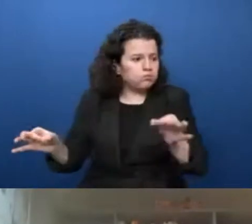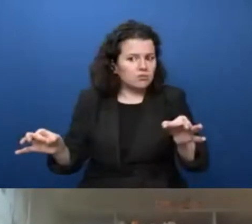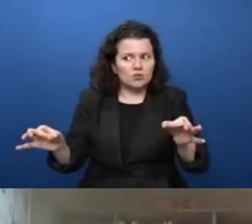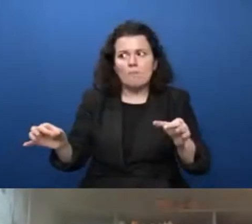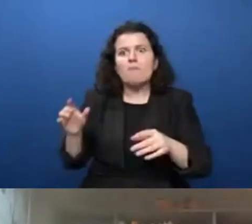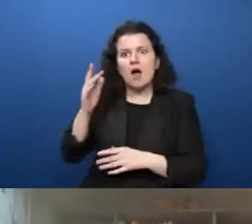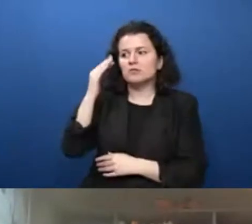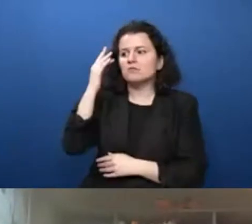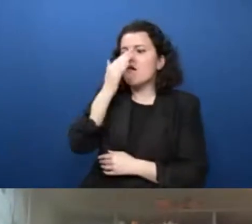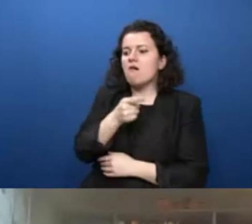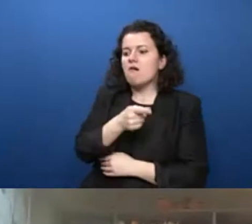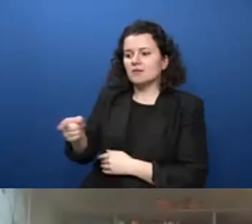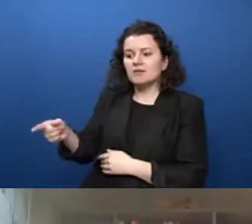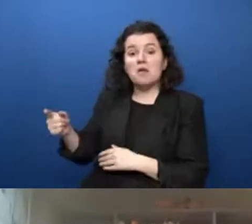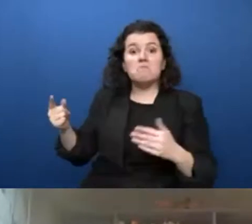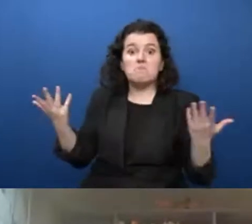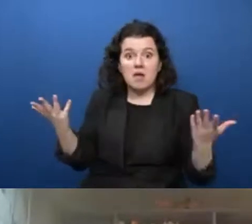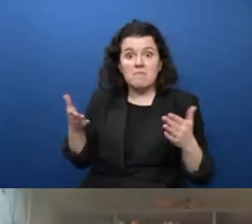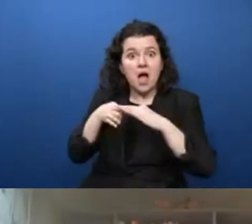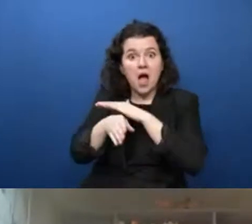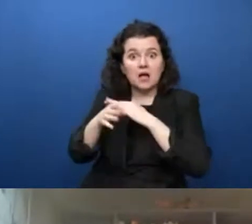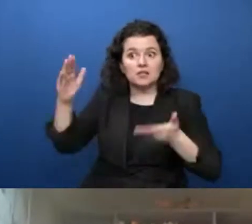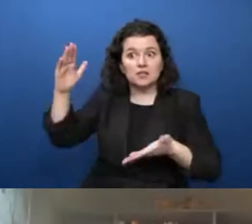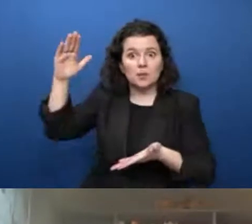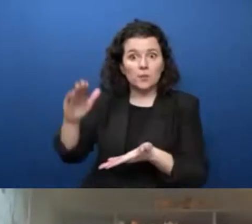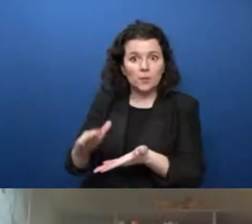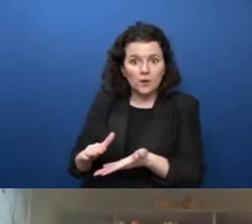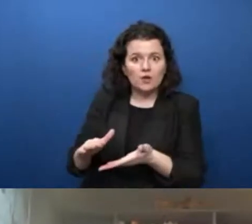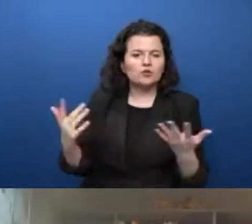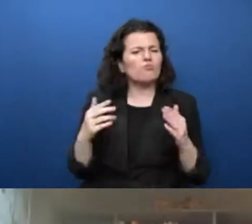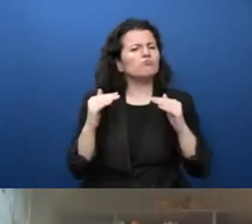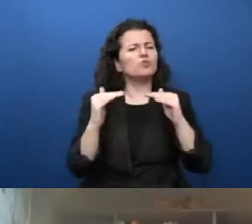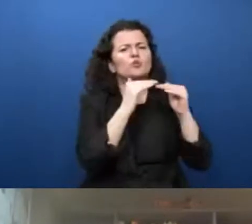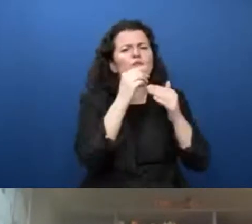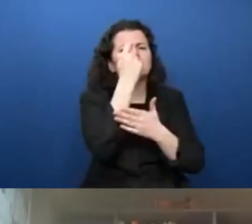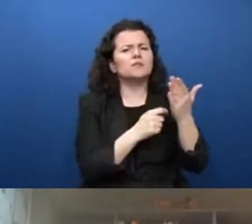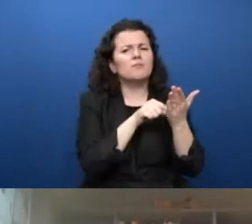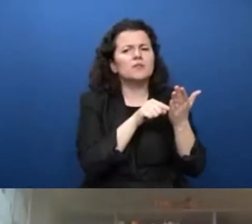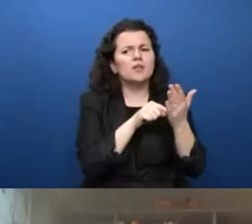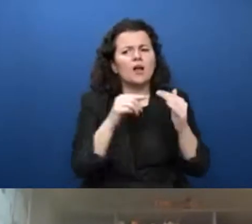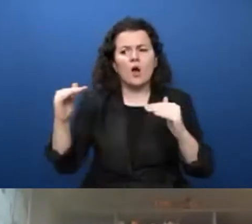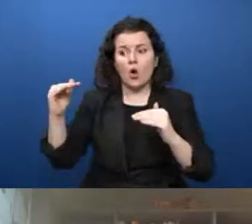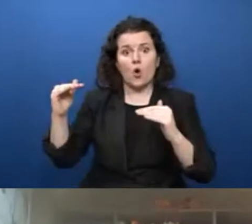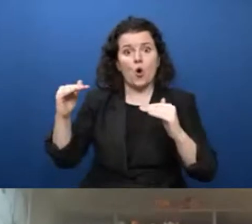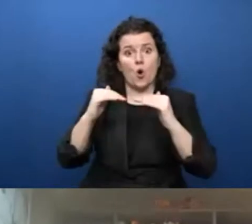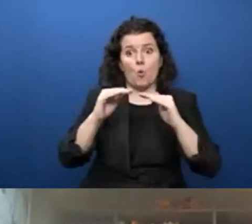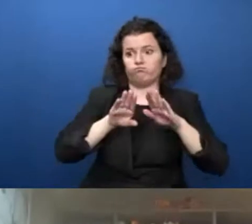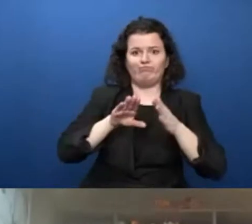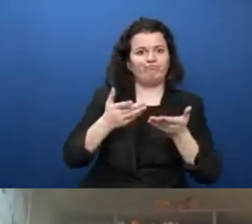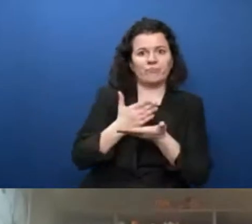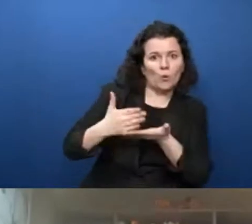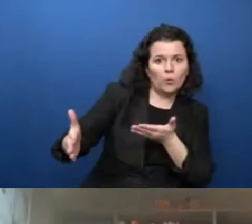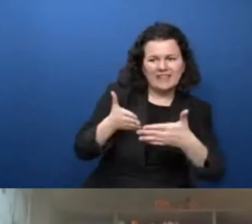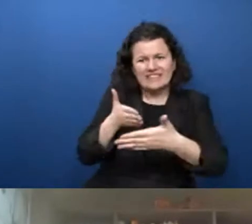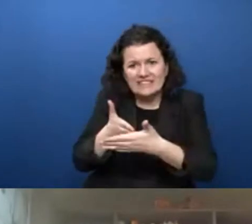technology. So universal design is a framework for helping to close those digital divides. The second